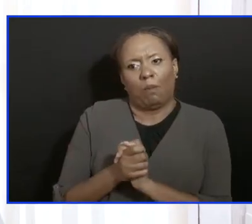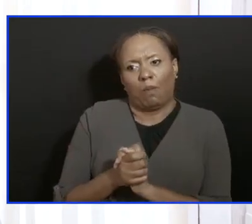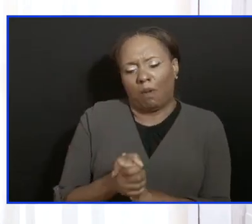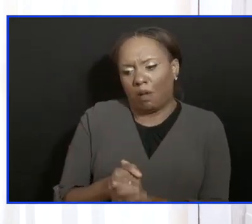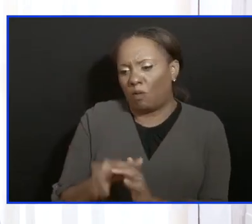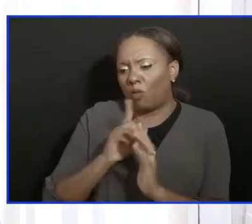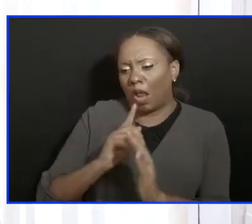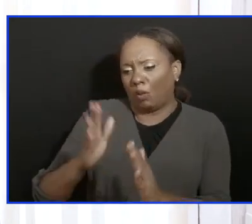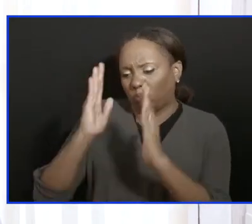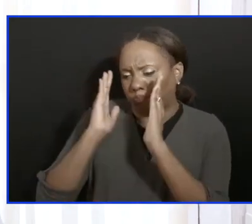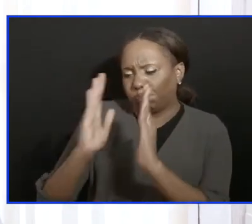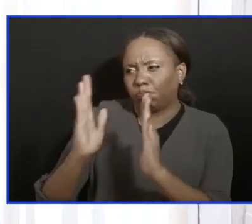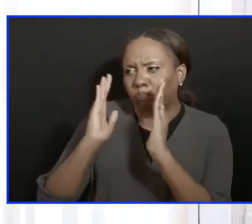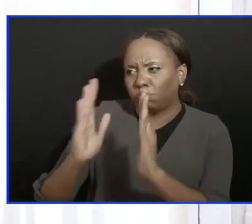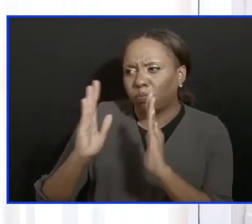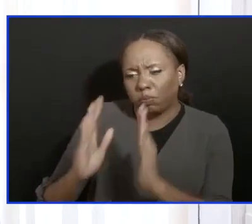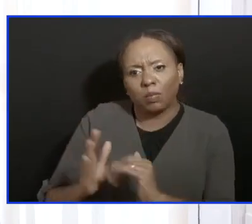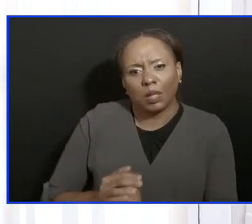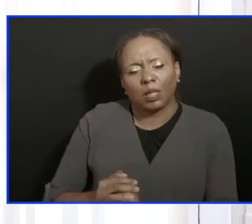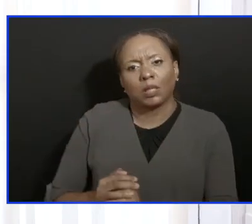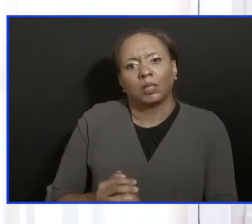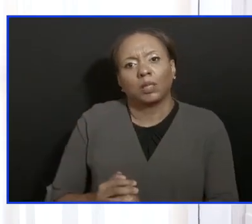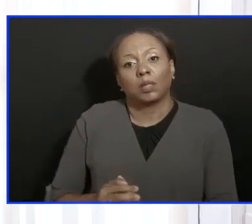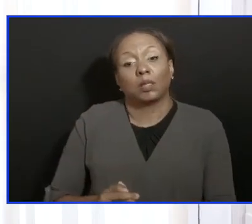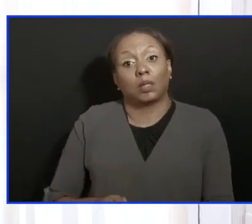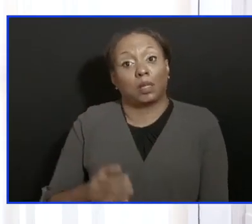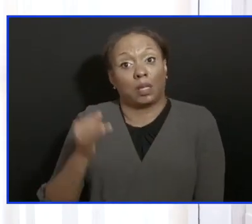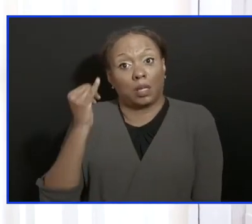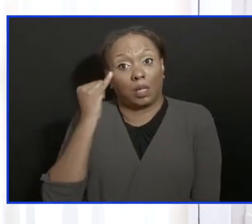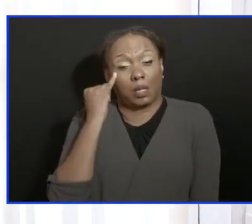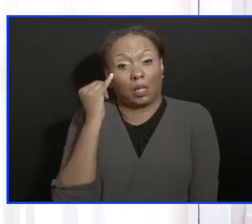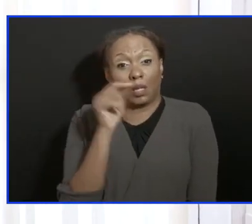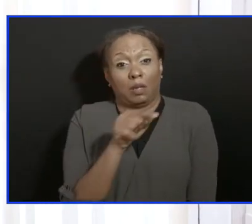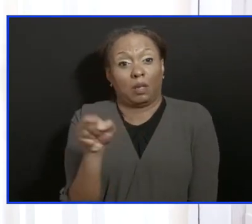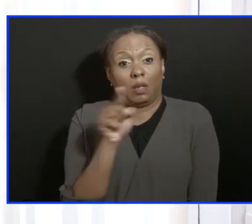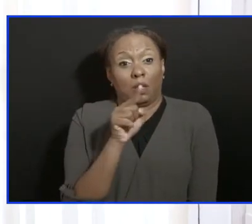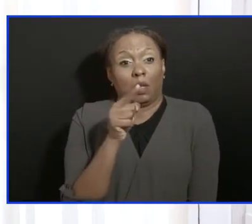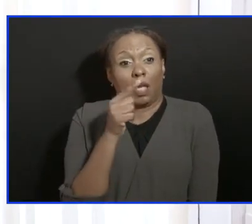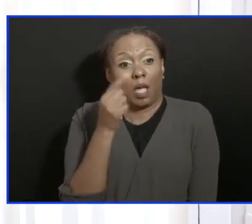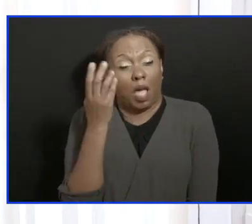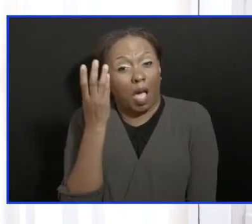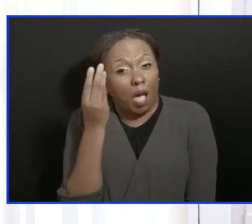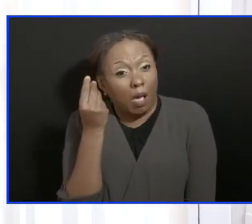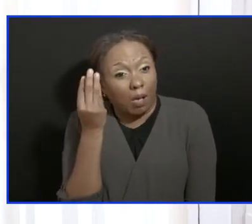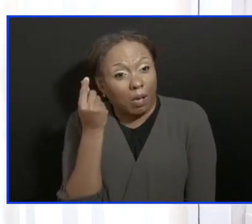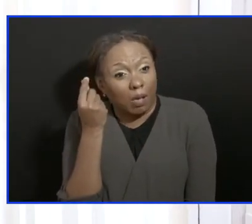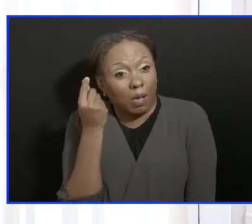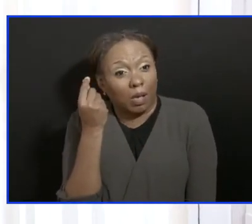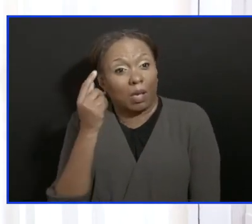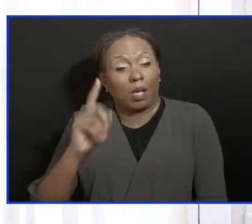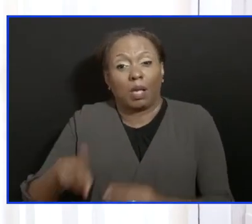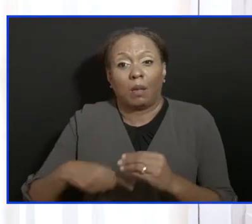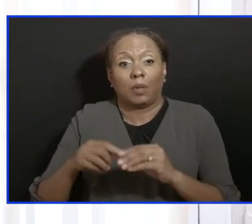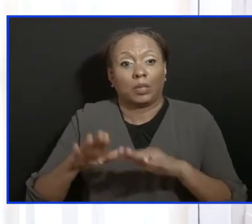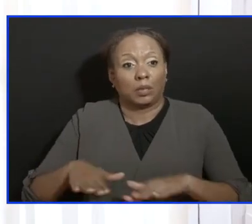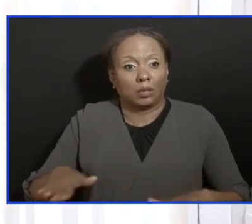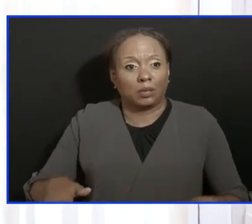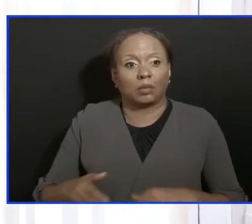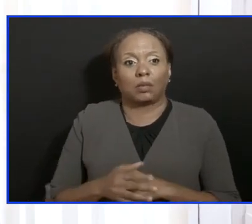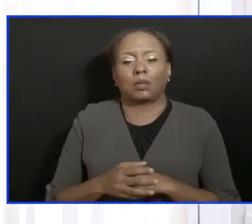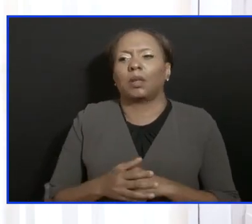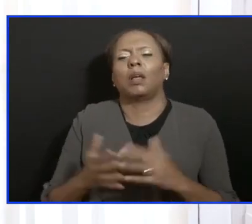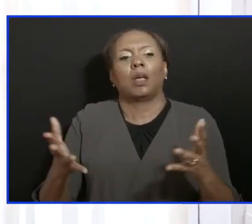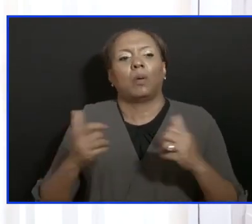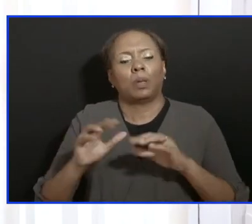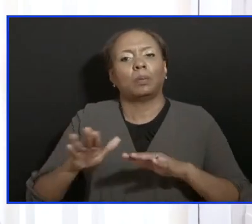know how to do it. And for those who have taken and wondering about their children, let's have a conversation. Because let us be